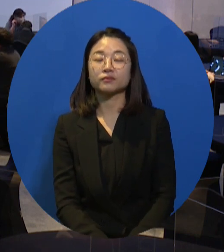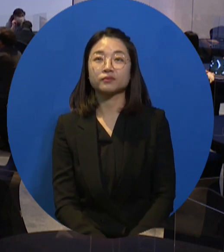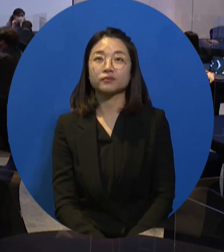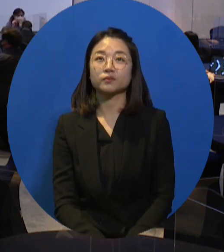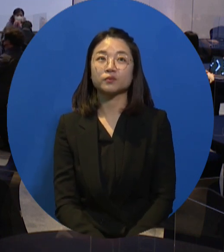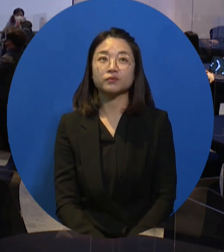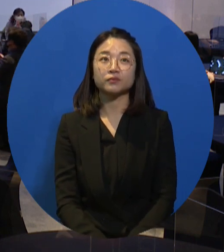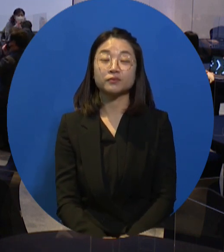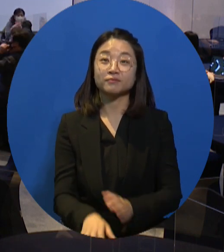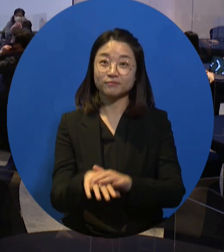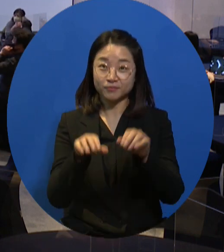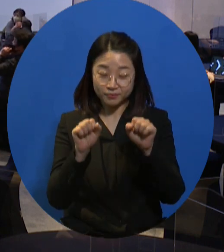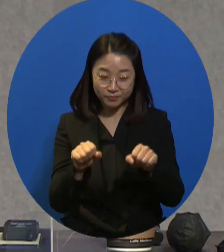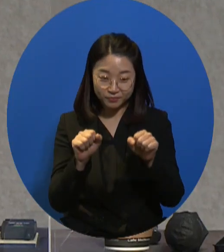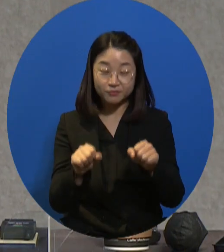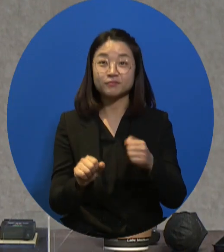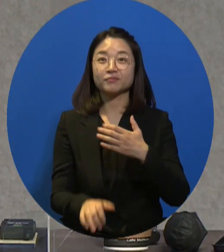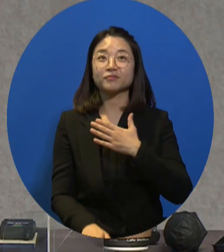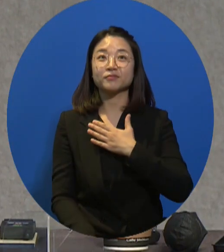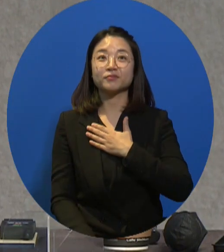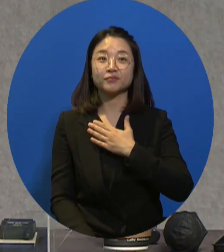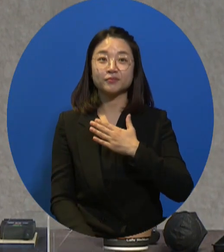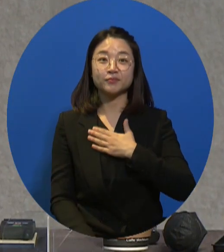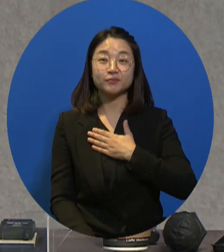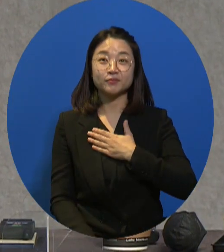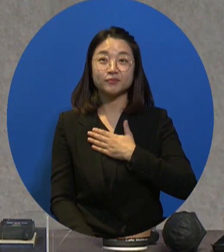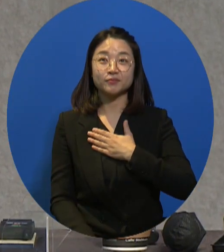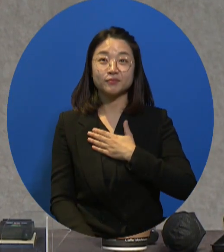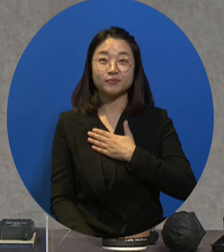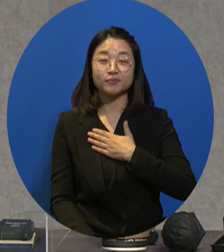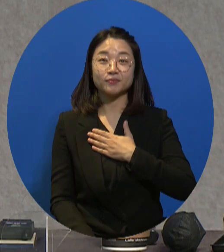panelists before we move on. Hello.